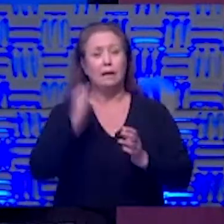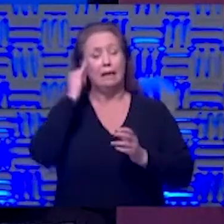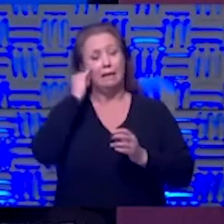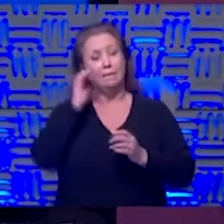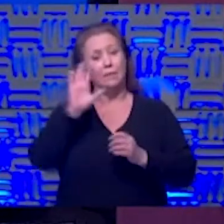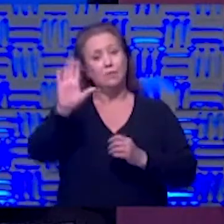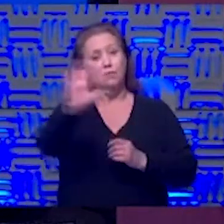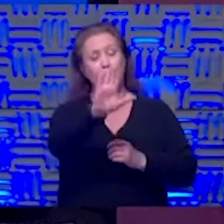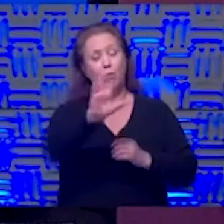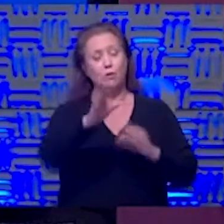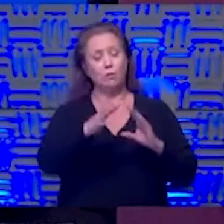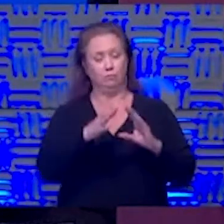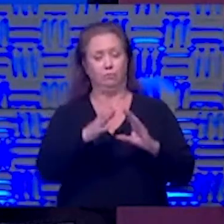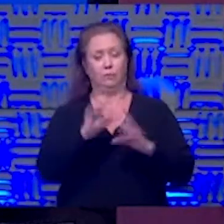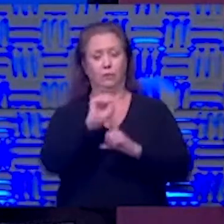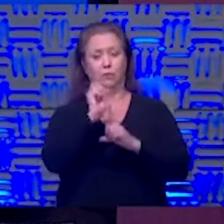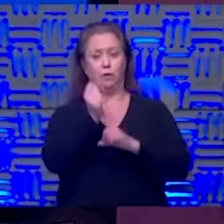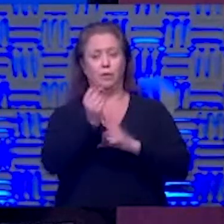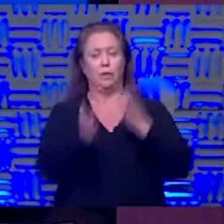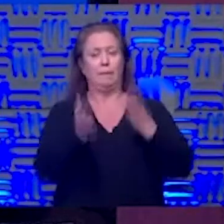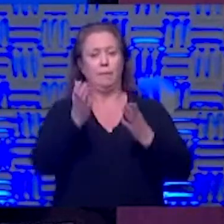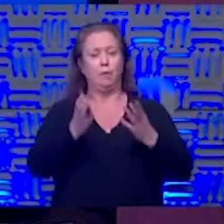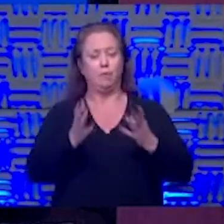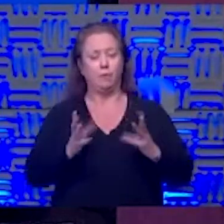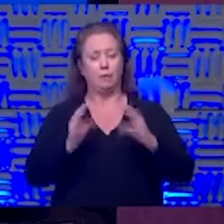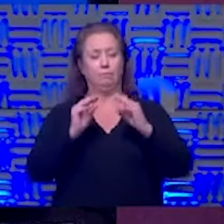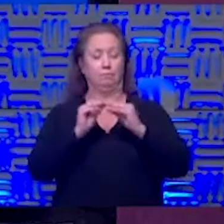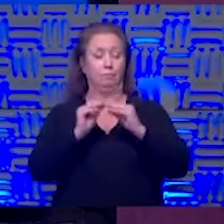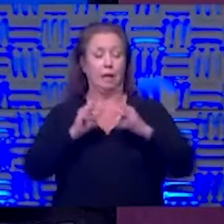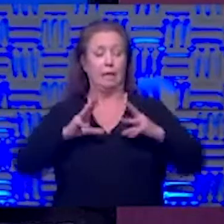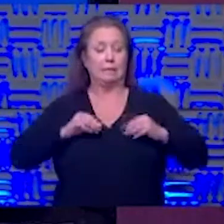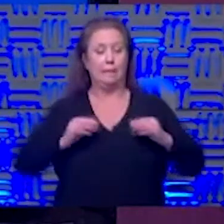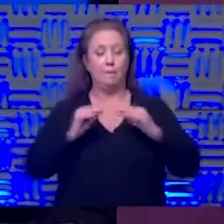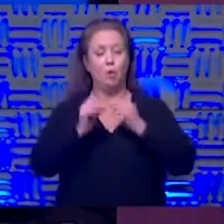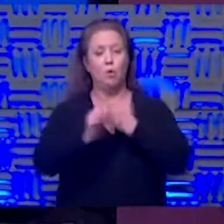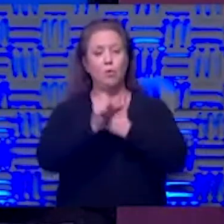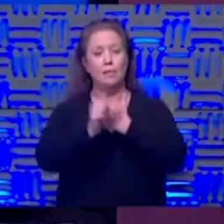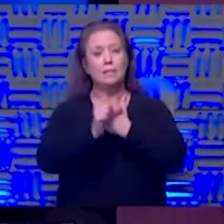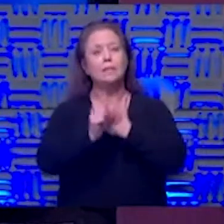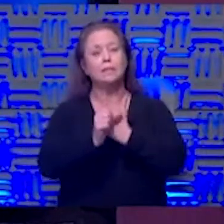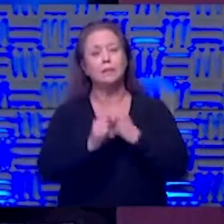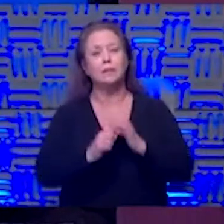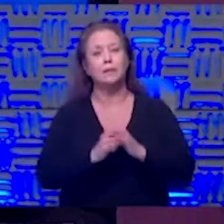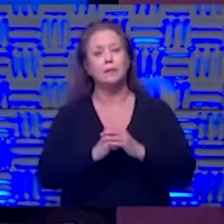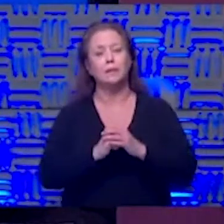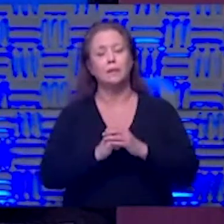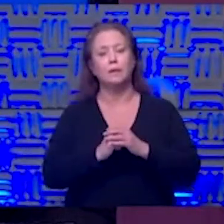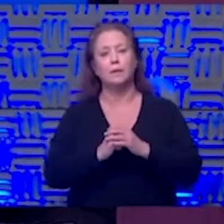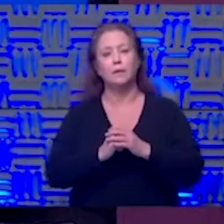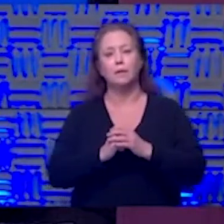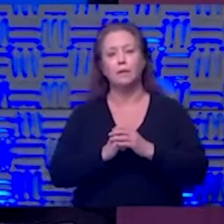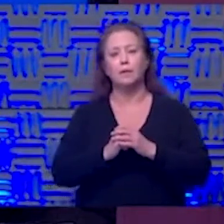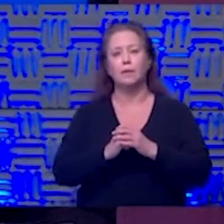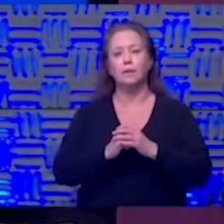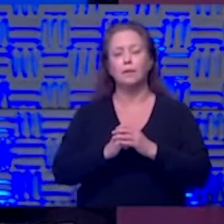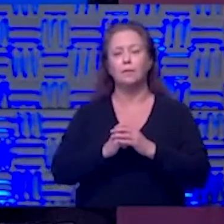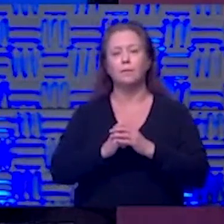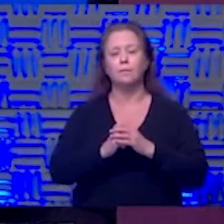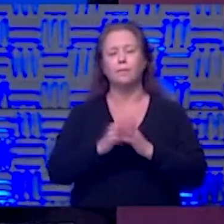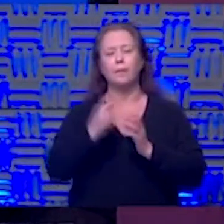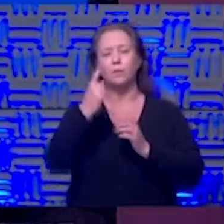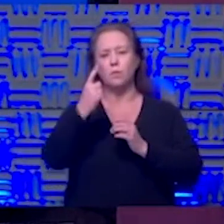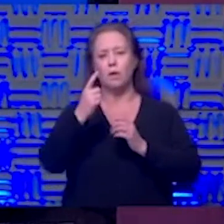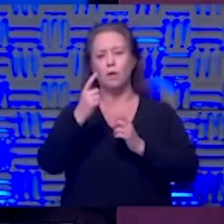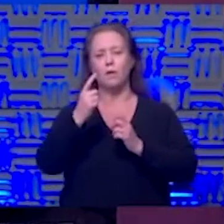the story you may have to take on a little bit more risk but let me flip that question out to one of our listeners who has a couple of children